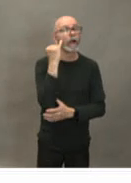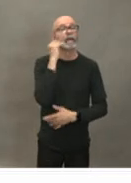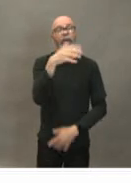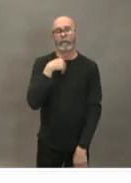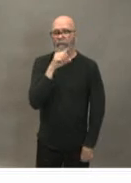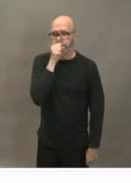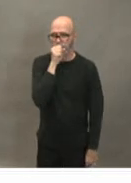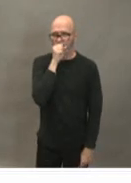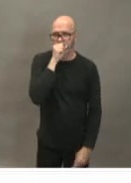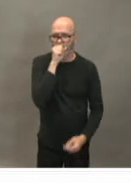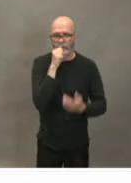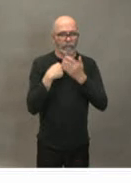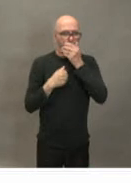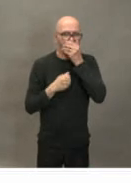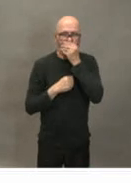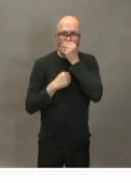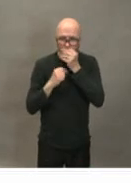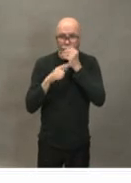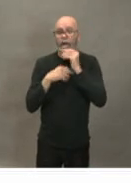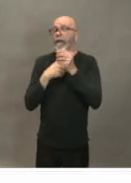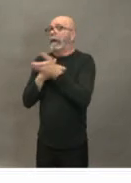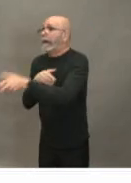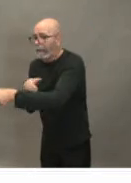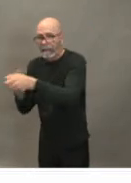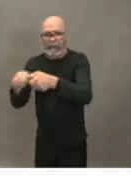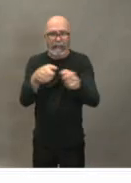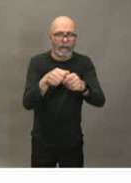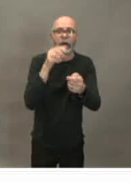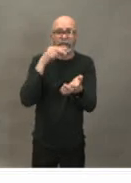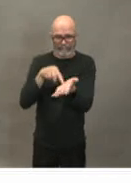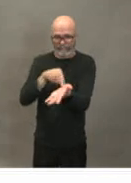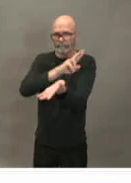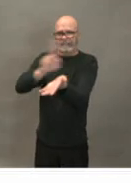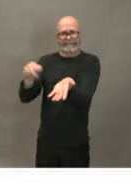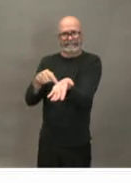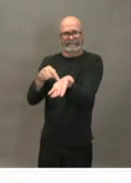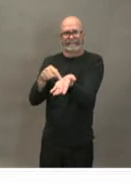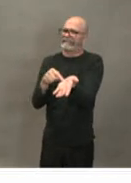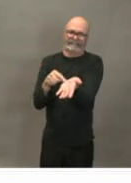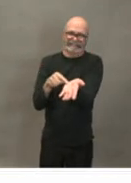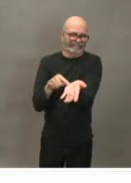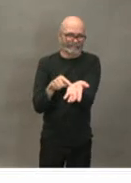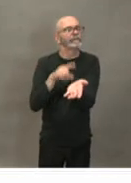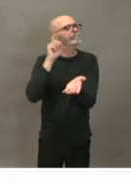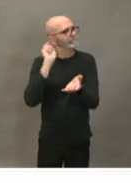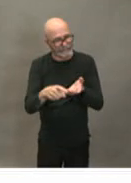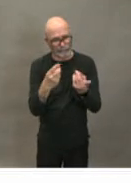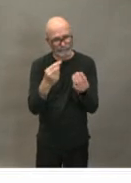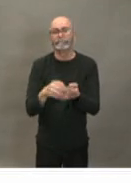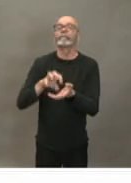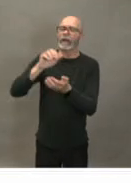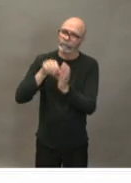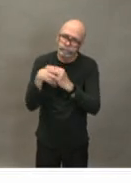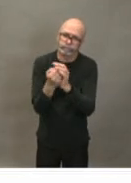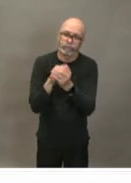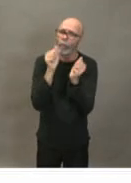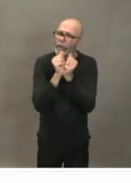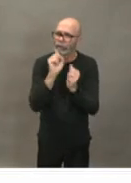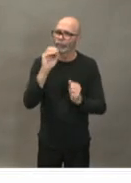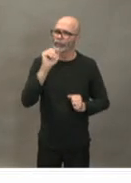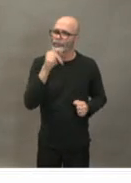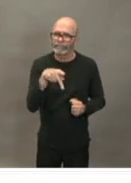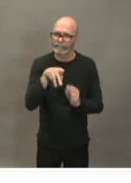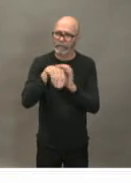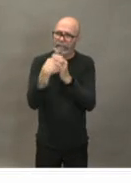virus on my hands frequent frequent hand washing avoiding touching my face especially if my hands haven't been